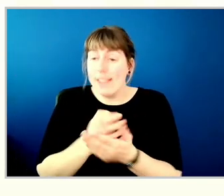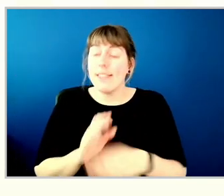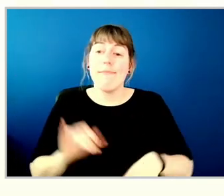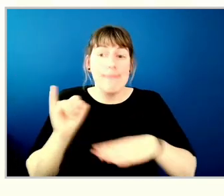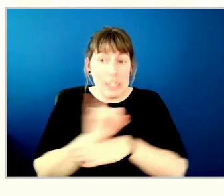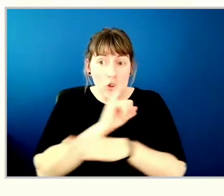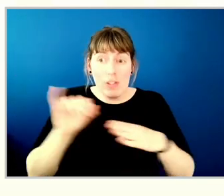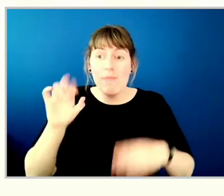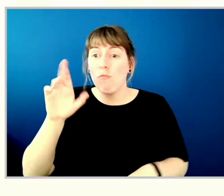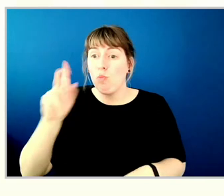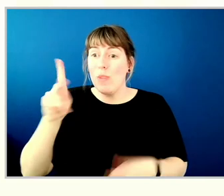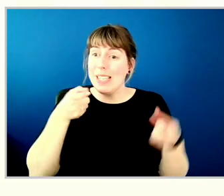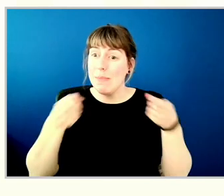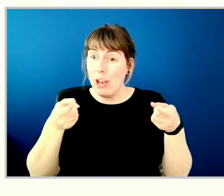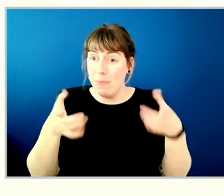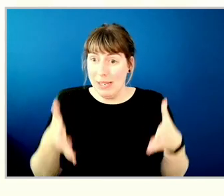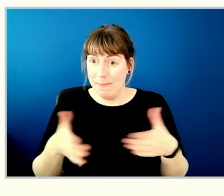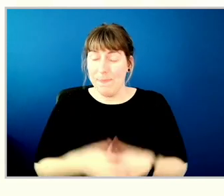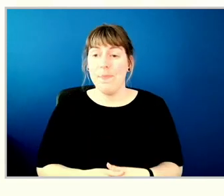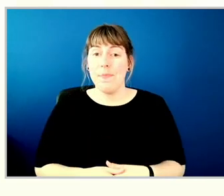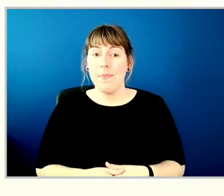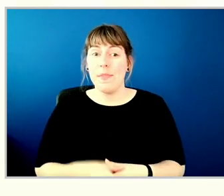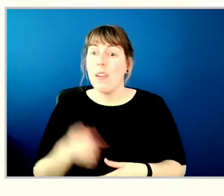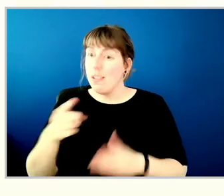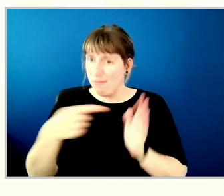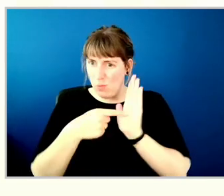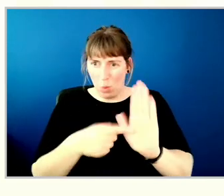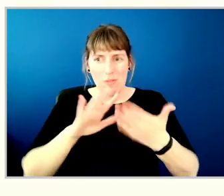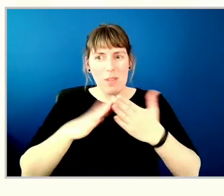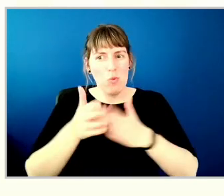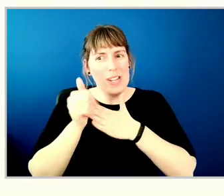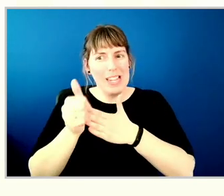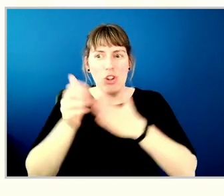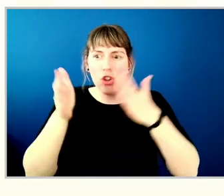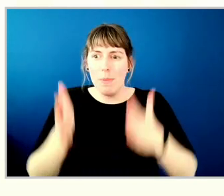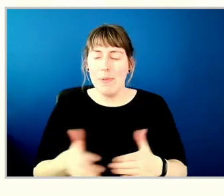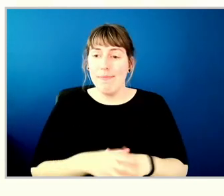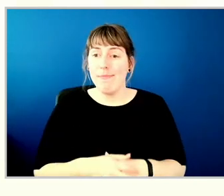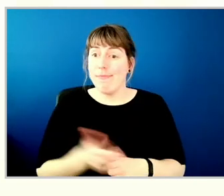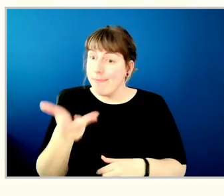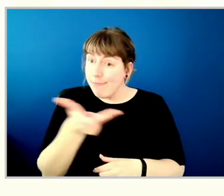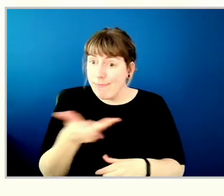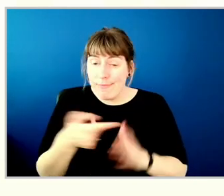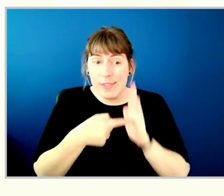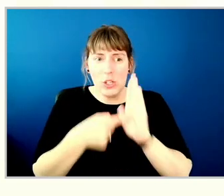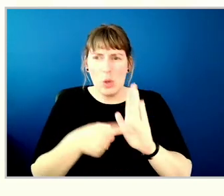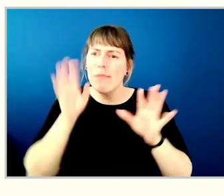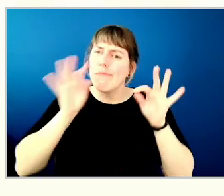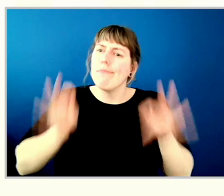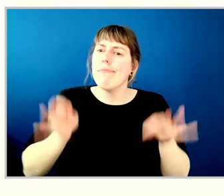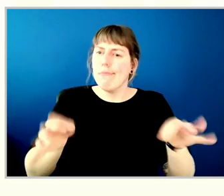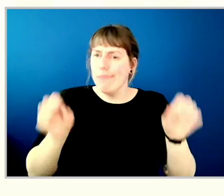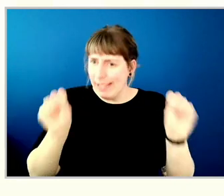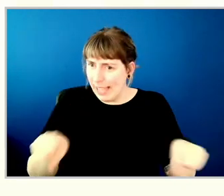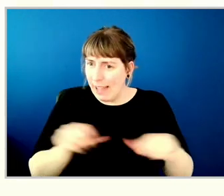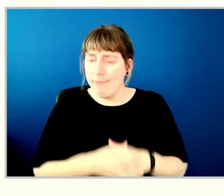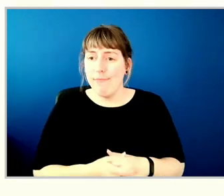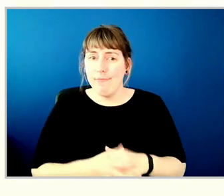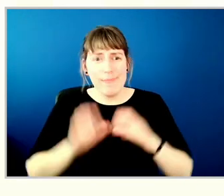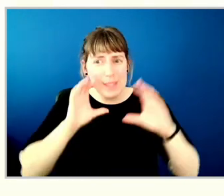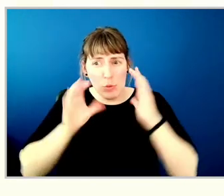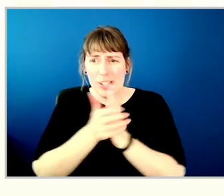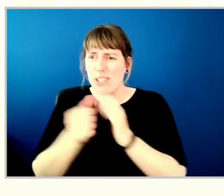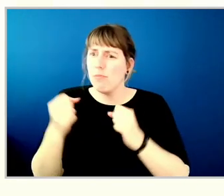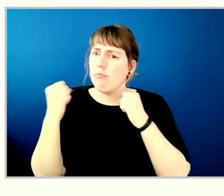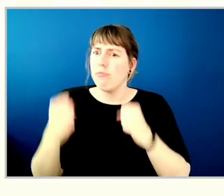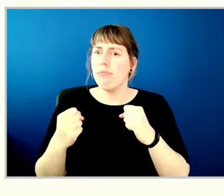and risk management, demonstrated community leadership, demonstrated decision-making ability, strong communication skills,